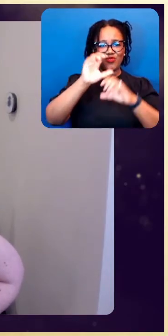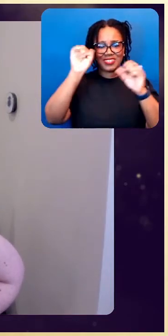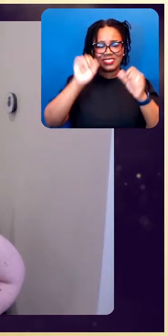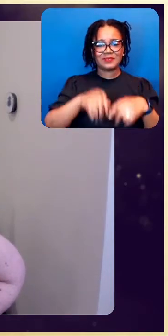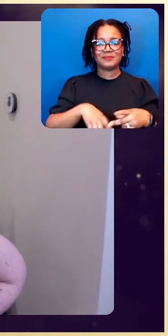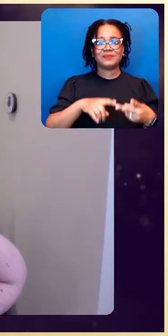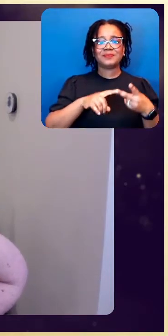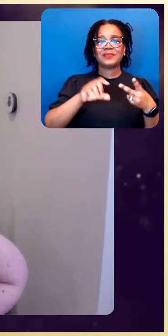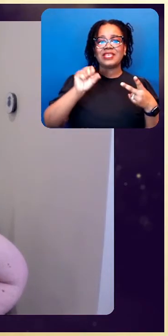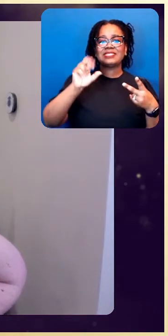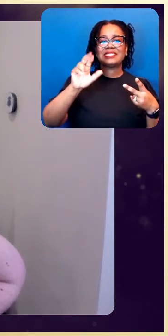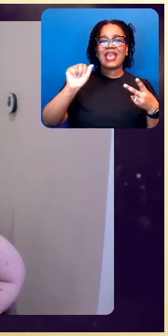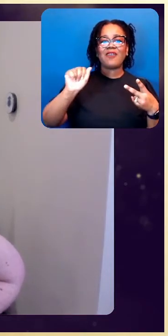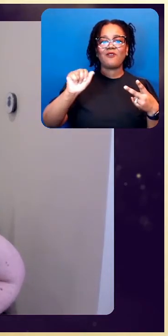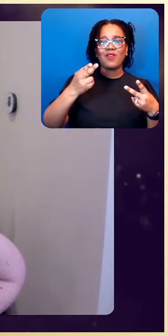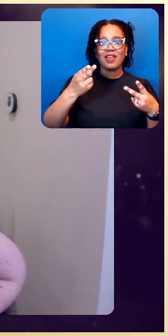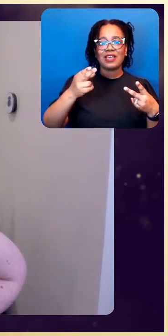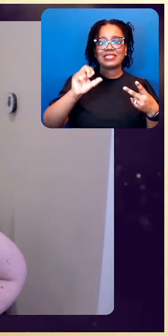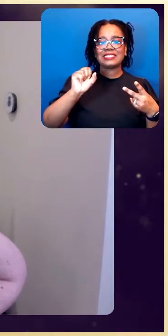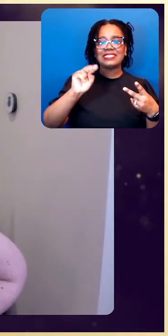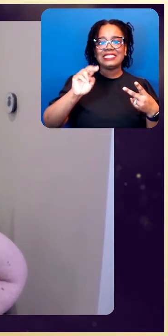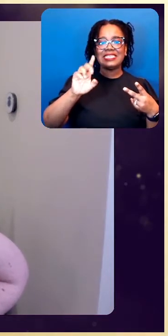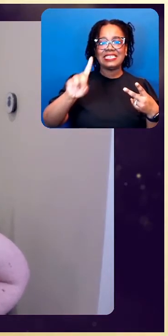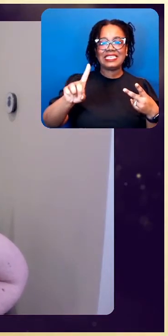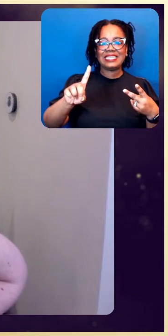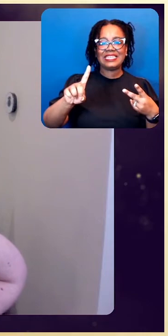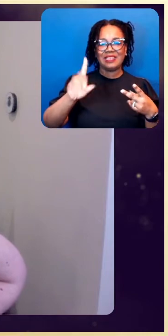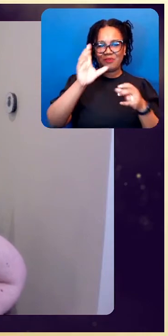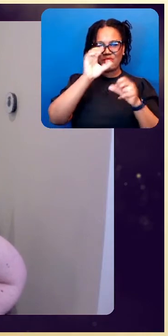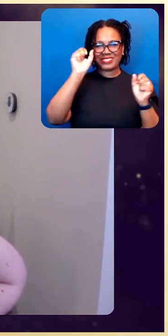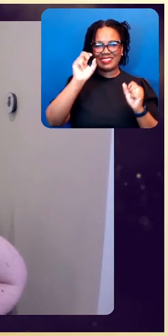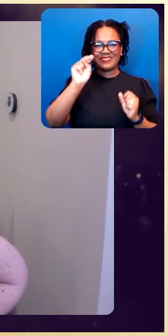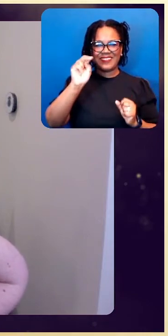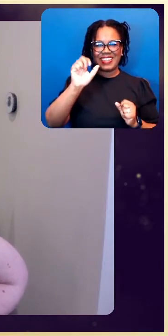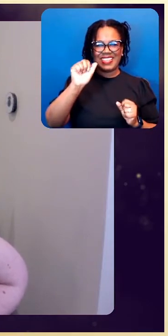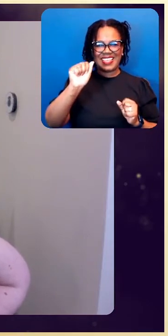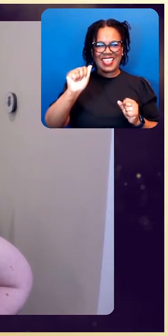president of the NEA Foundation. This is an extreme honor.